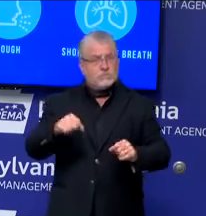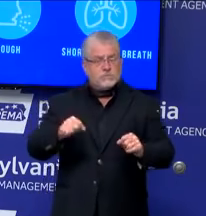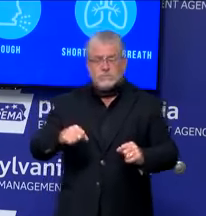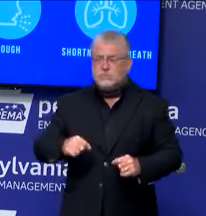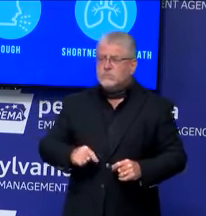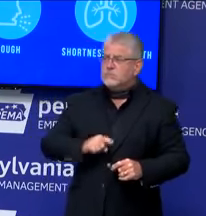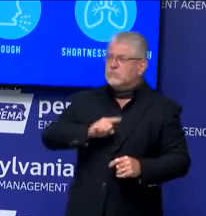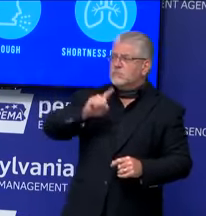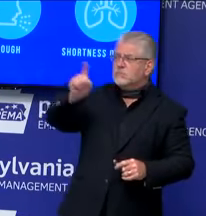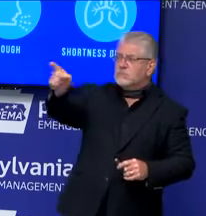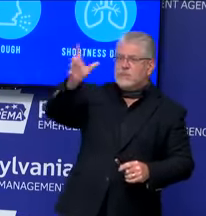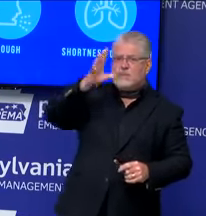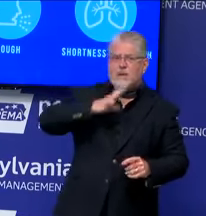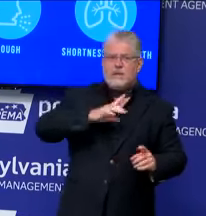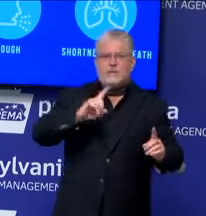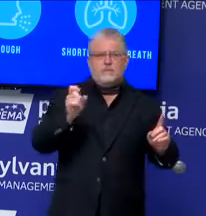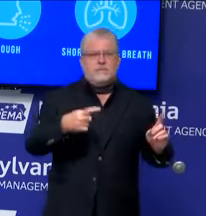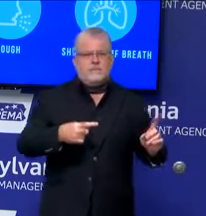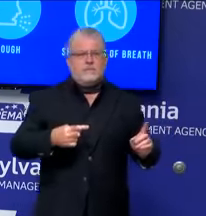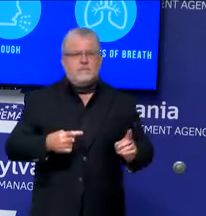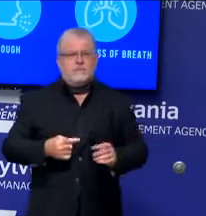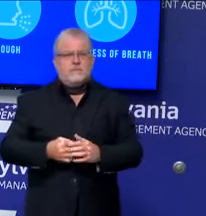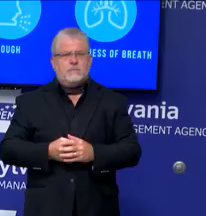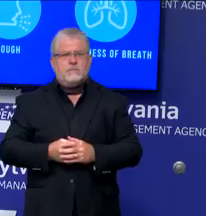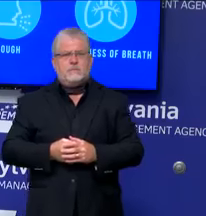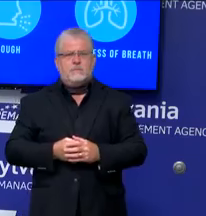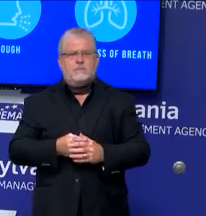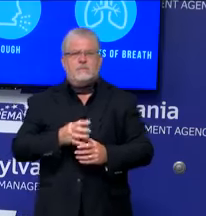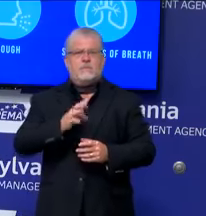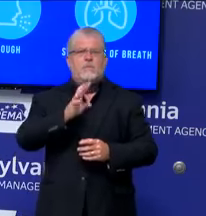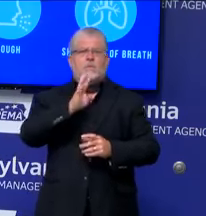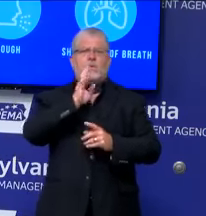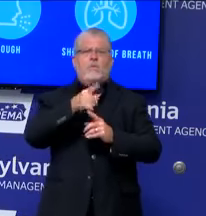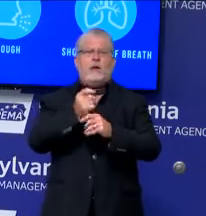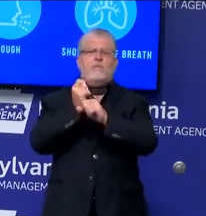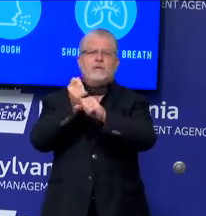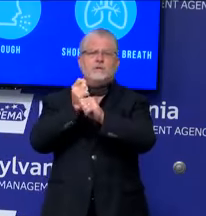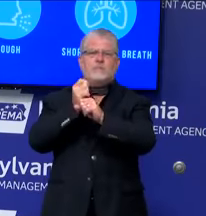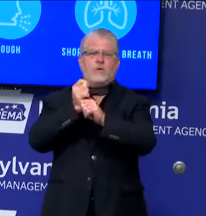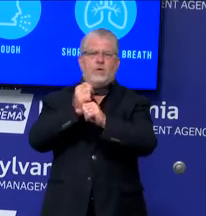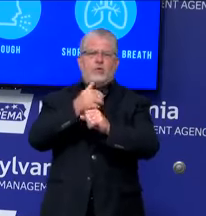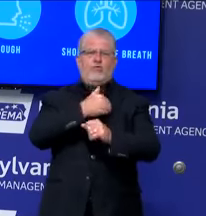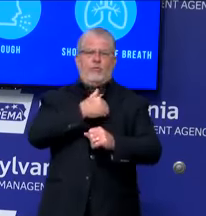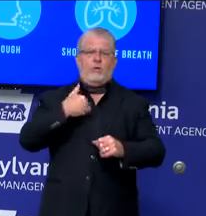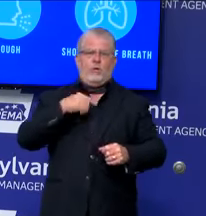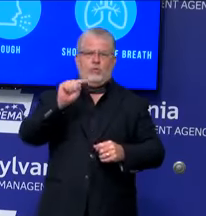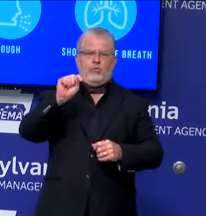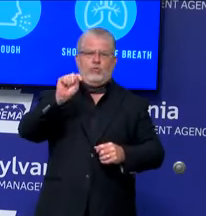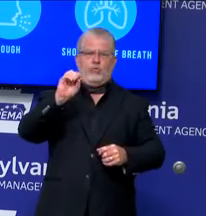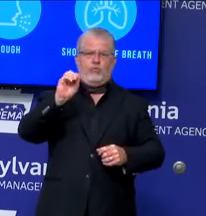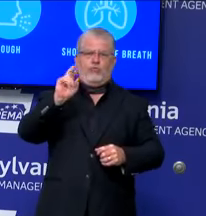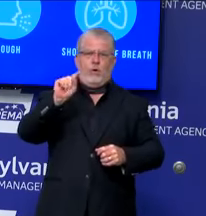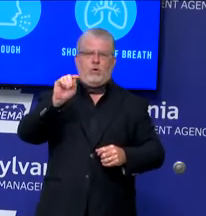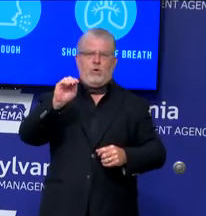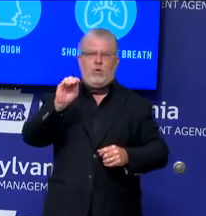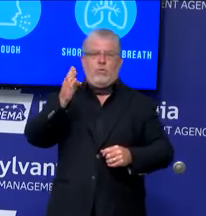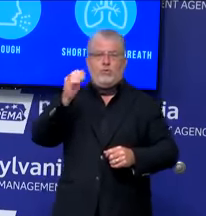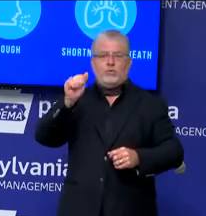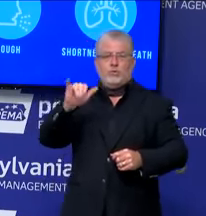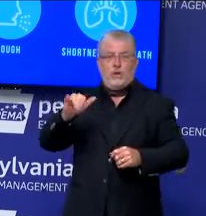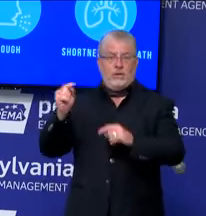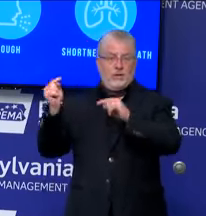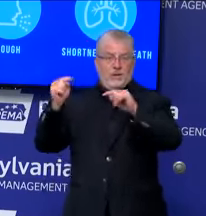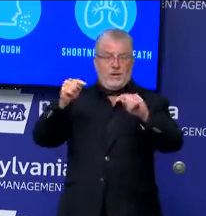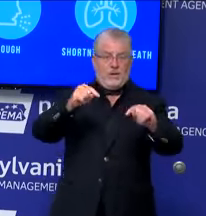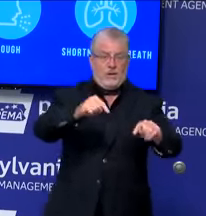Jays coming to Pittsburgh and how that was going to be a bad idea. Toronto proper has just over 15,000 cases. And then